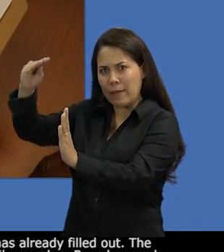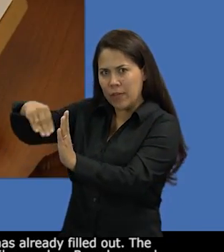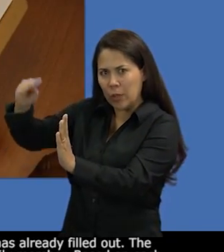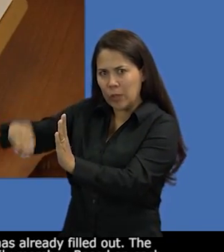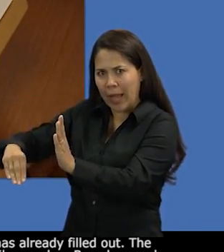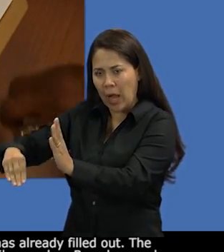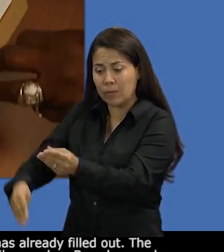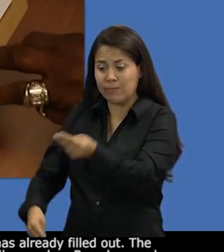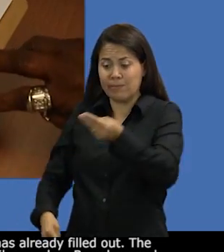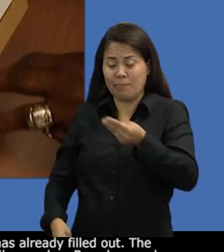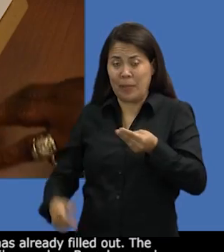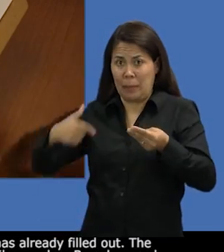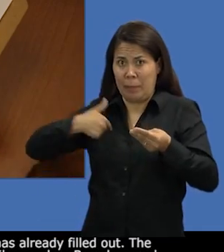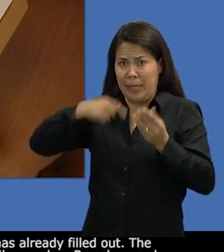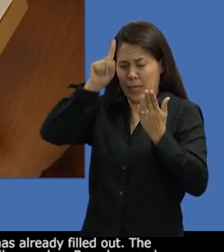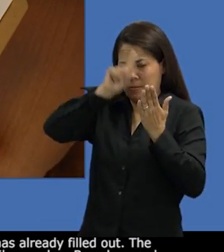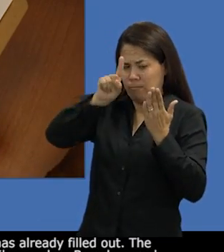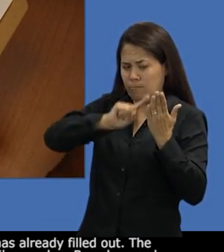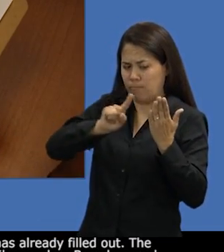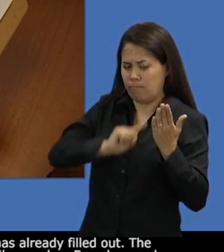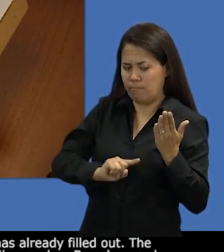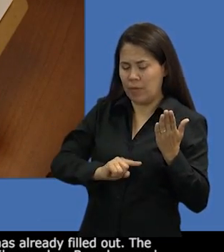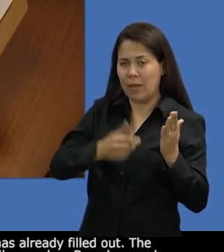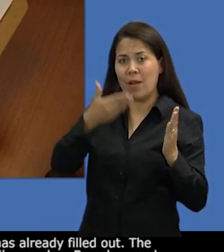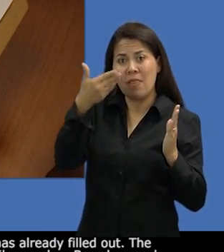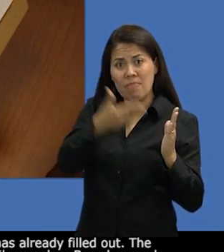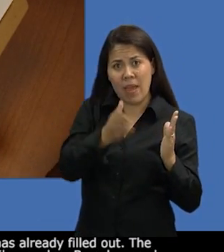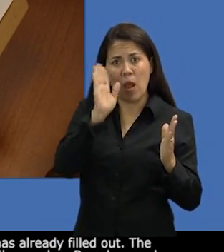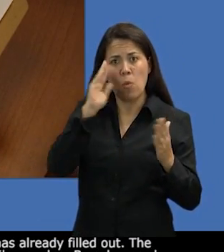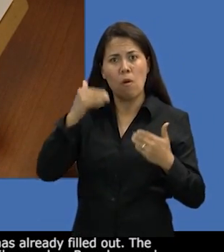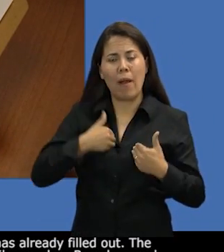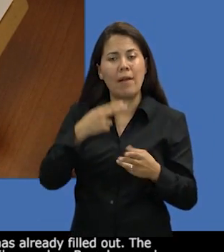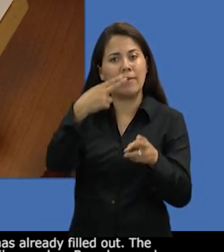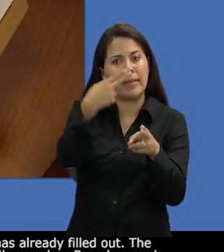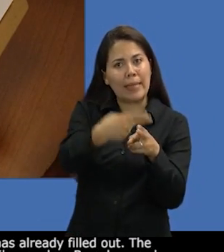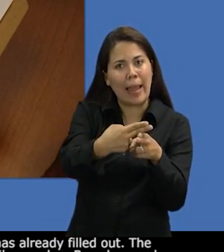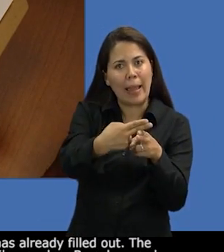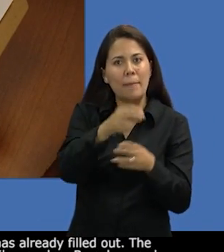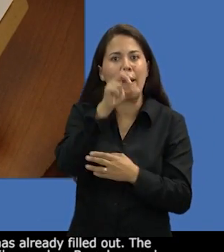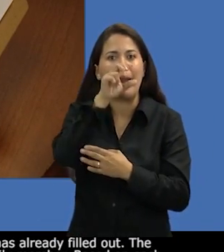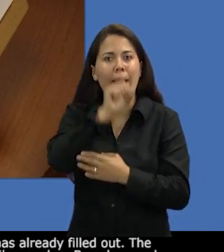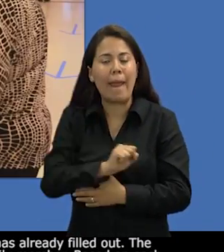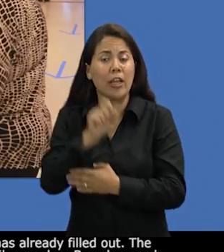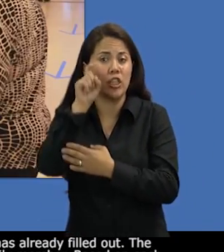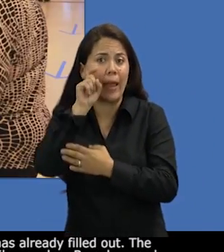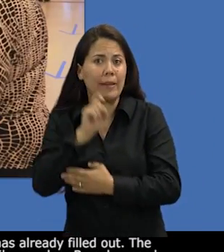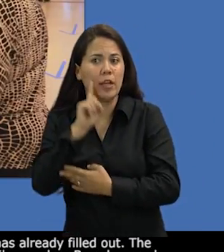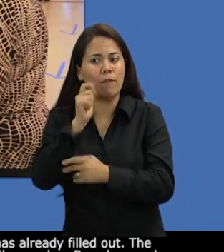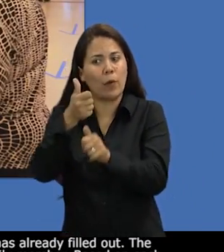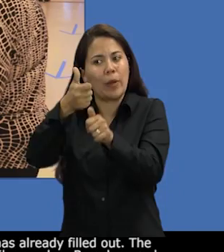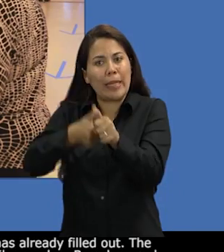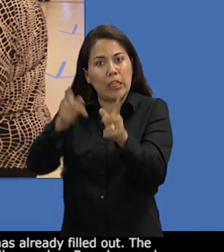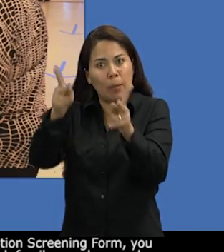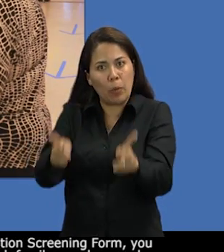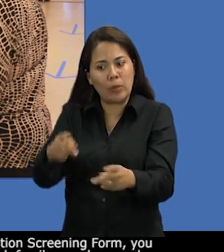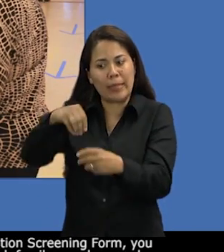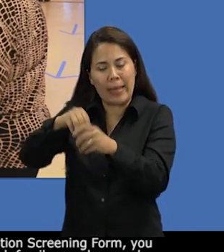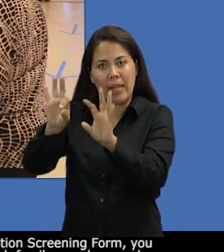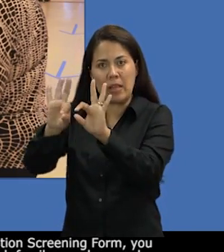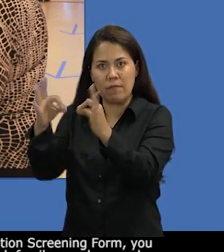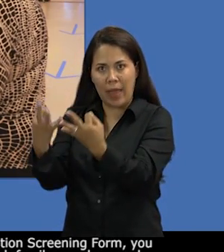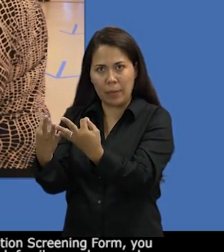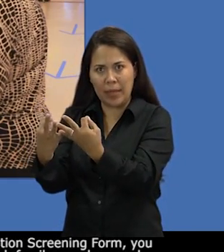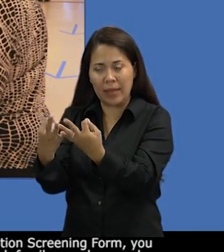The form lists the name, age, and gender of each family member. Based on each client's